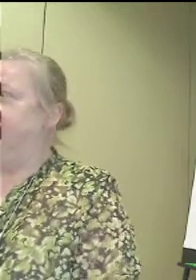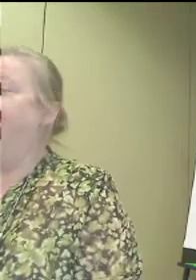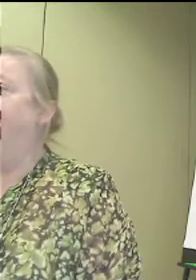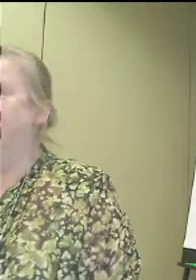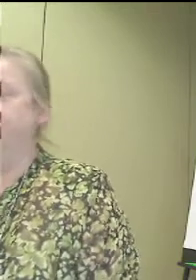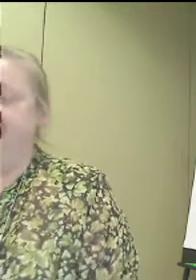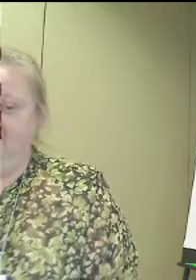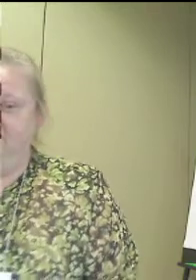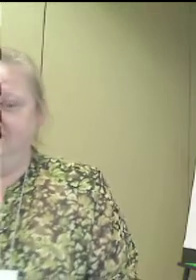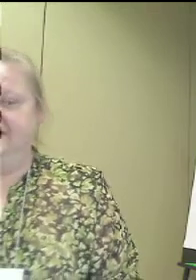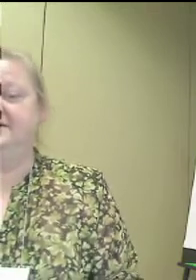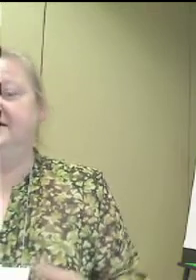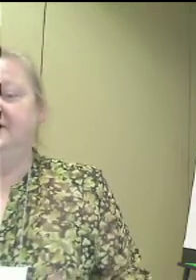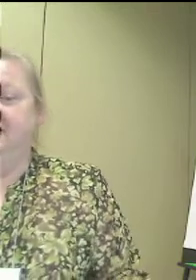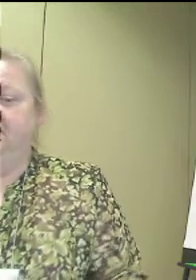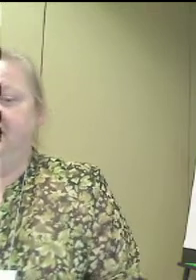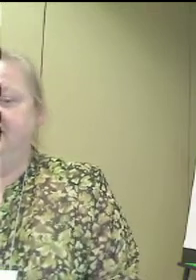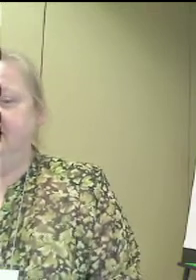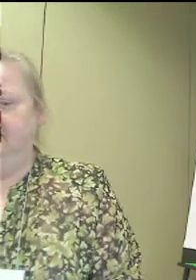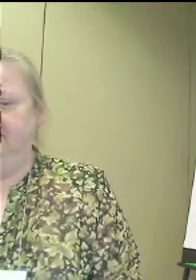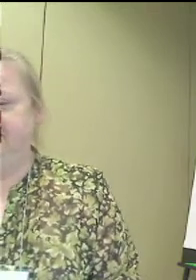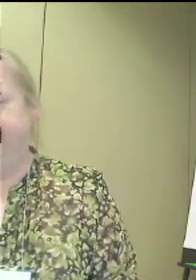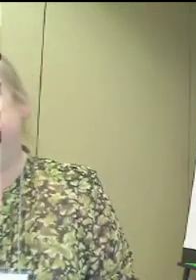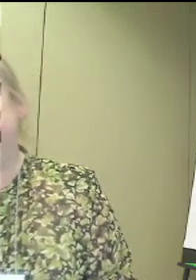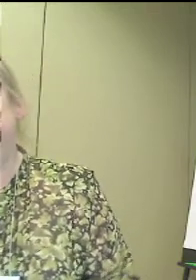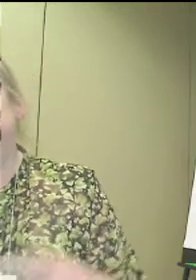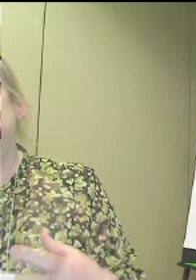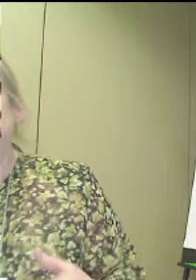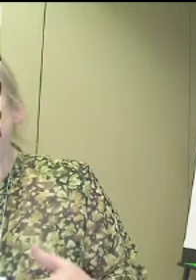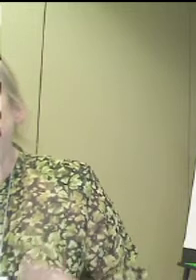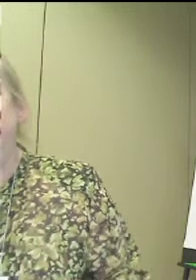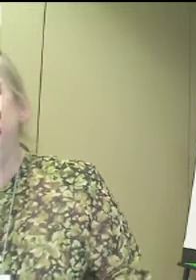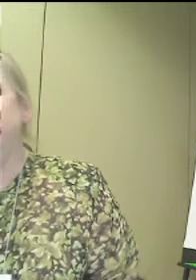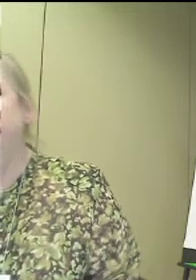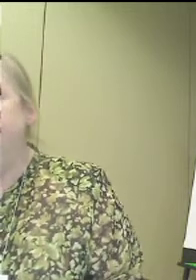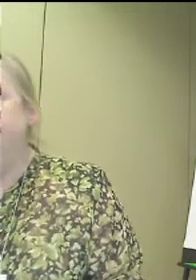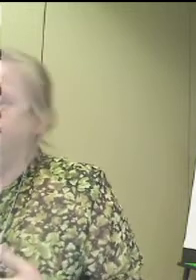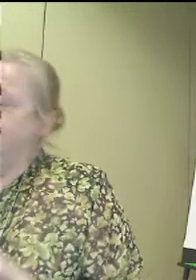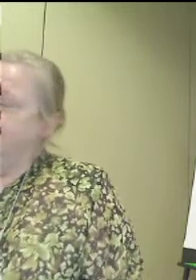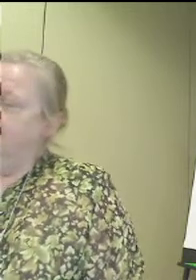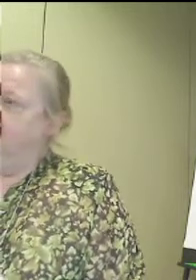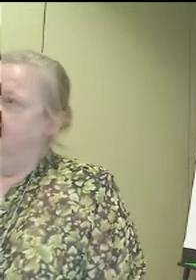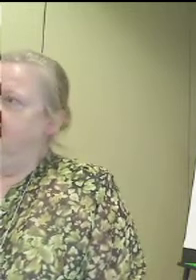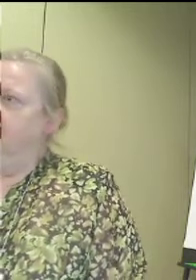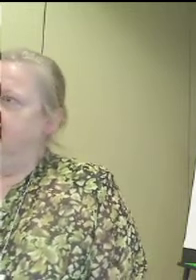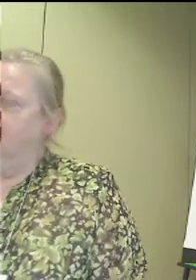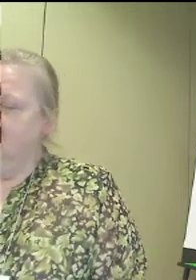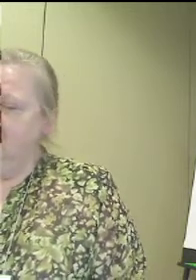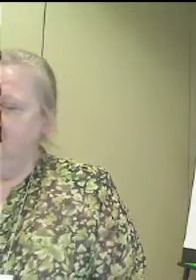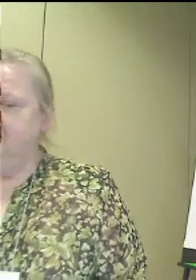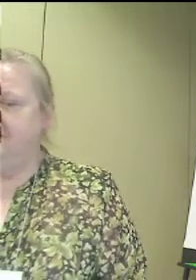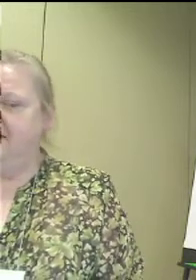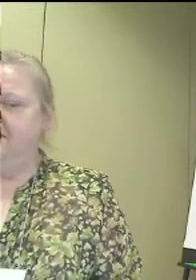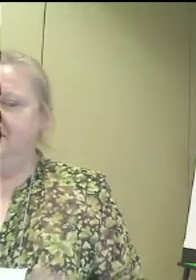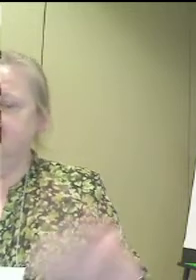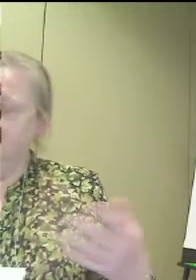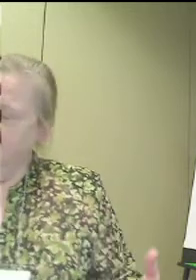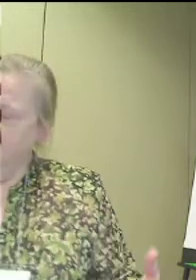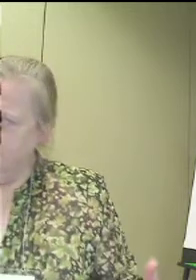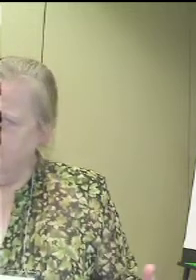that are being addressed by technologists. And finally, there are people with cognitive